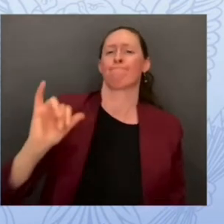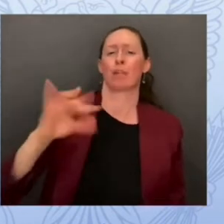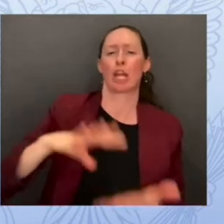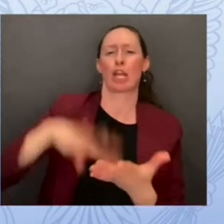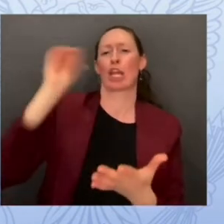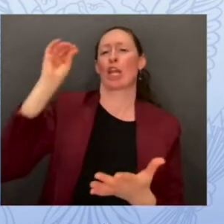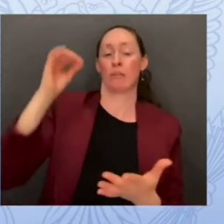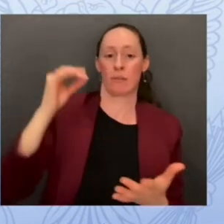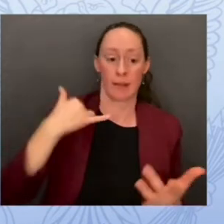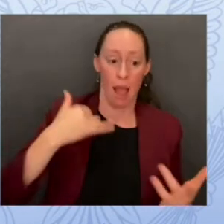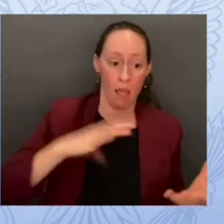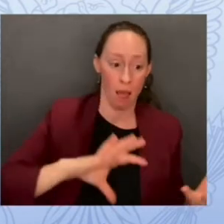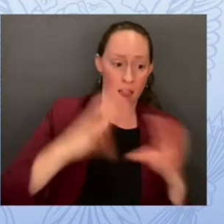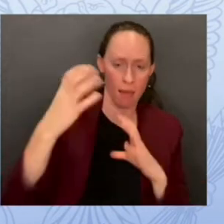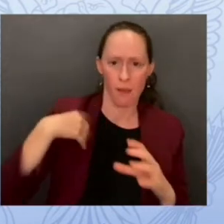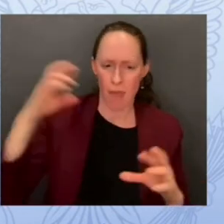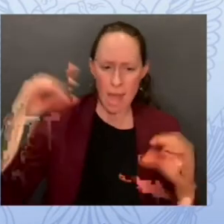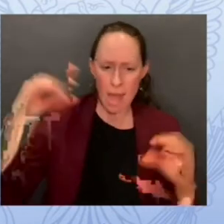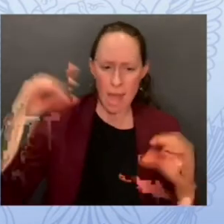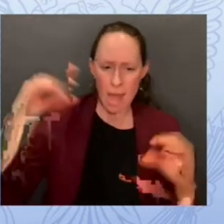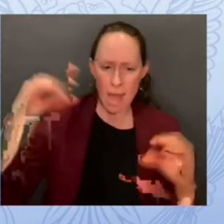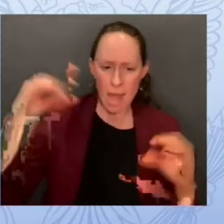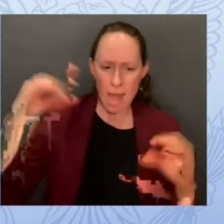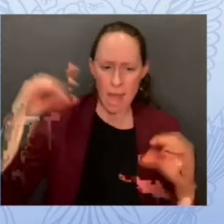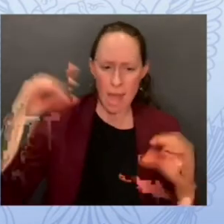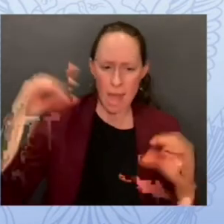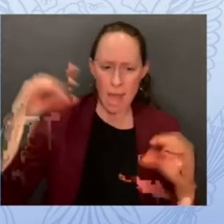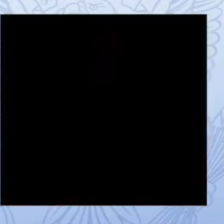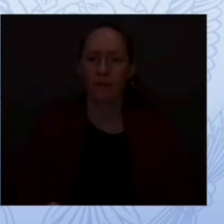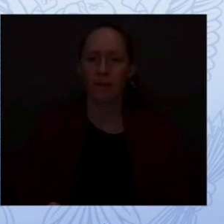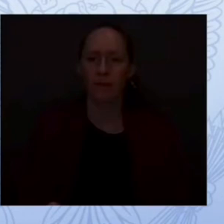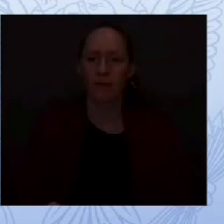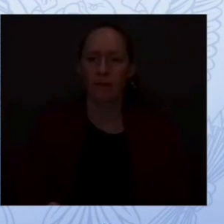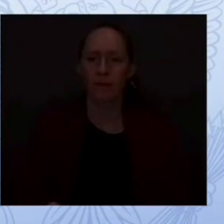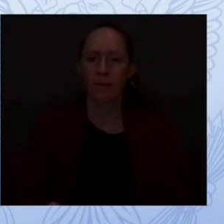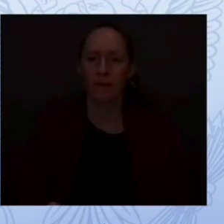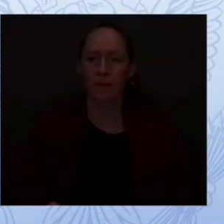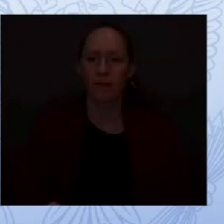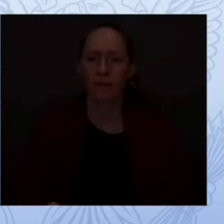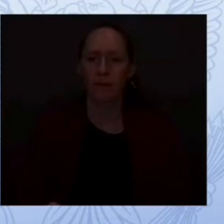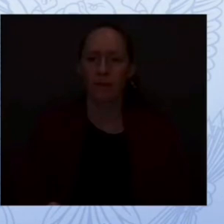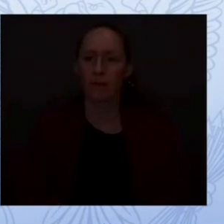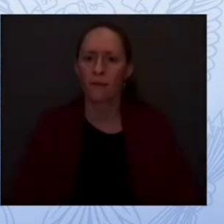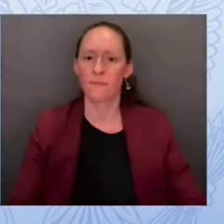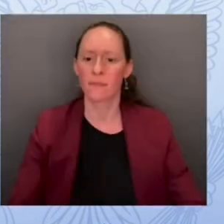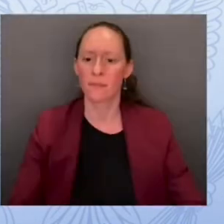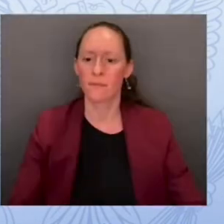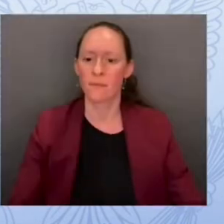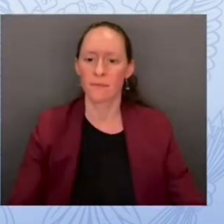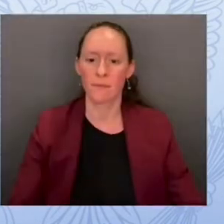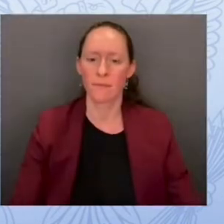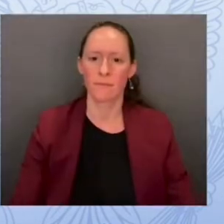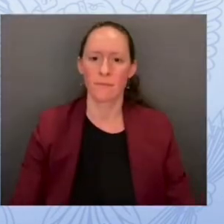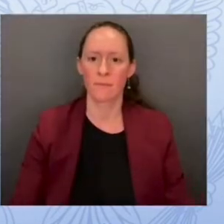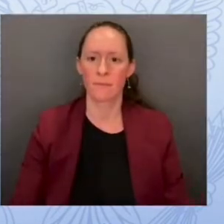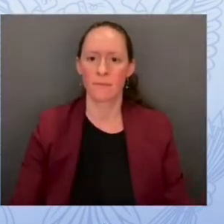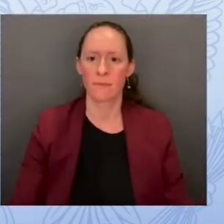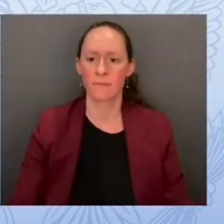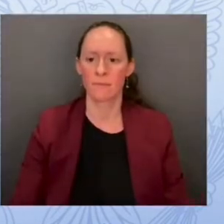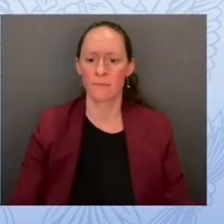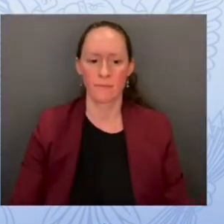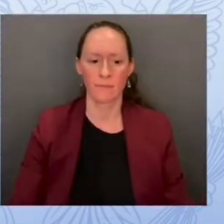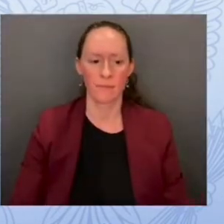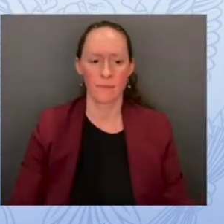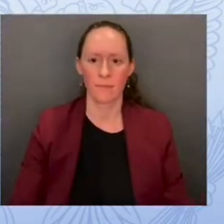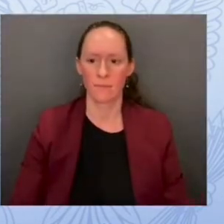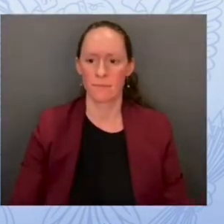a rolodex of influencers in solving the problem so the calls to the fbi to cindy martin